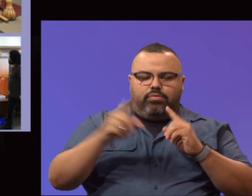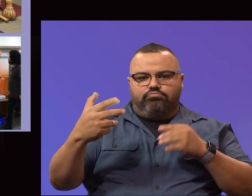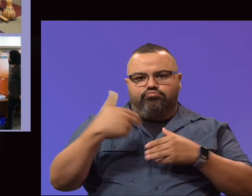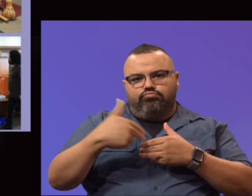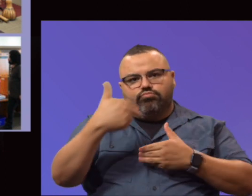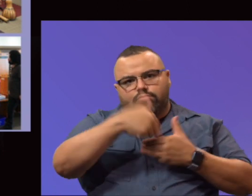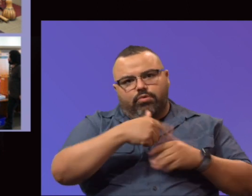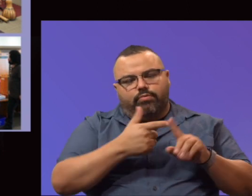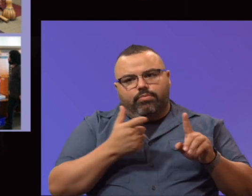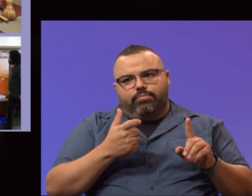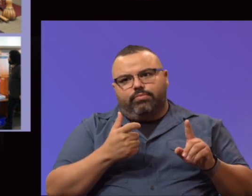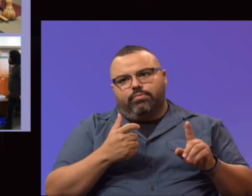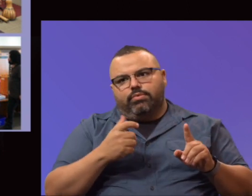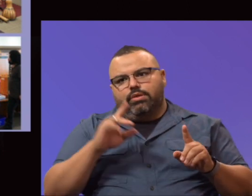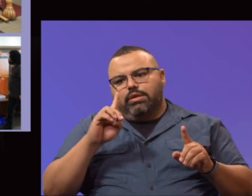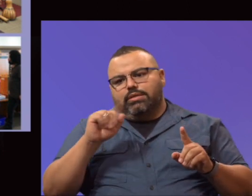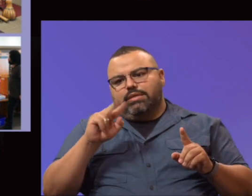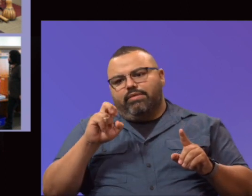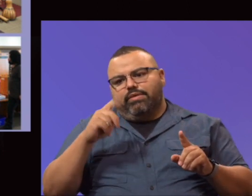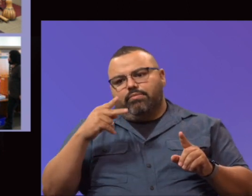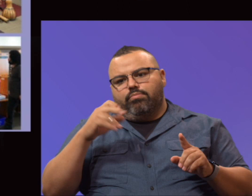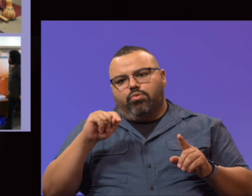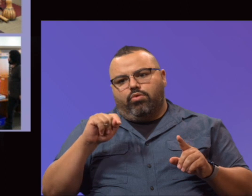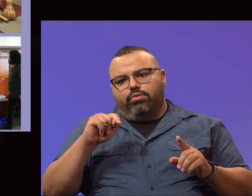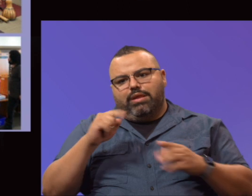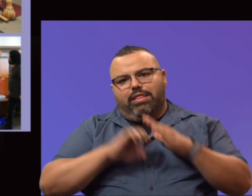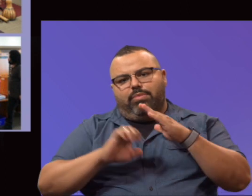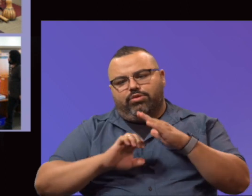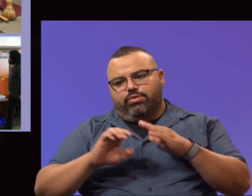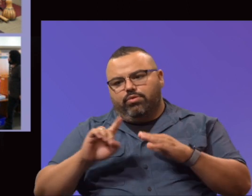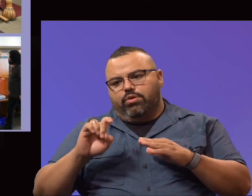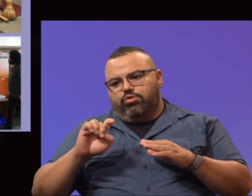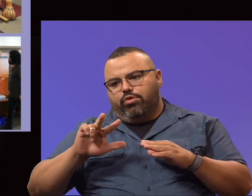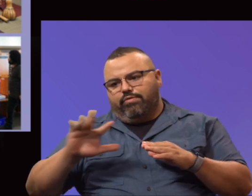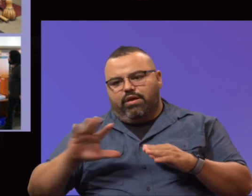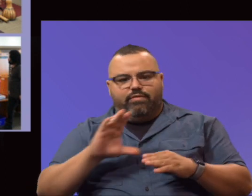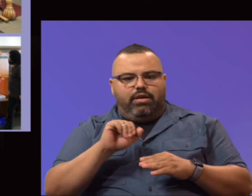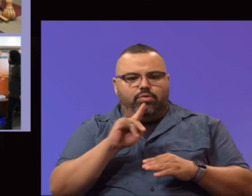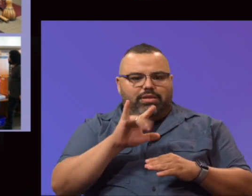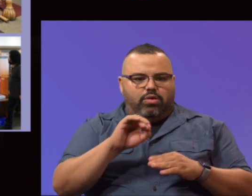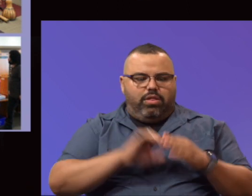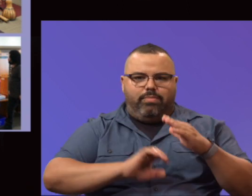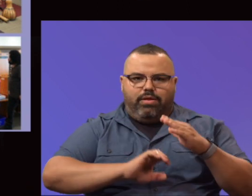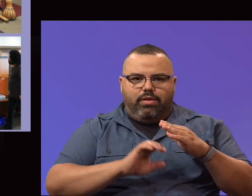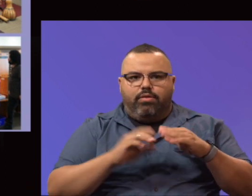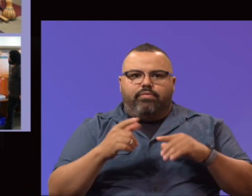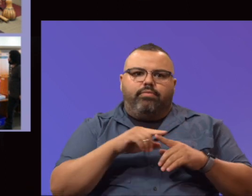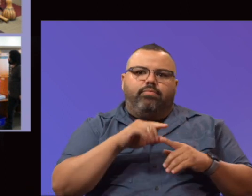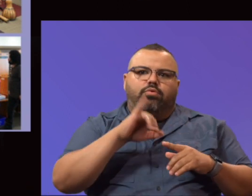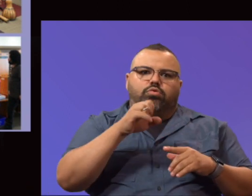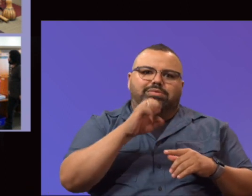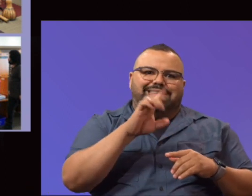from Davenport Elementary with 135, Canatillo Elementary, all the way through Jose